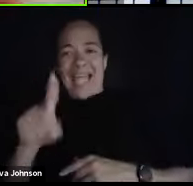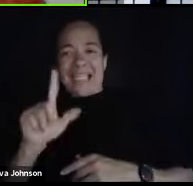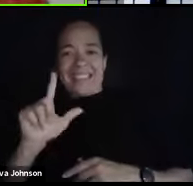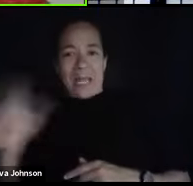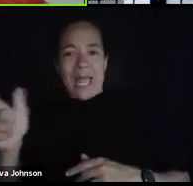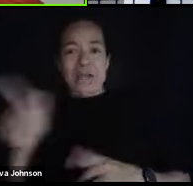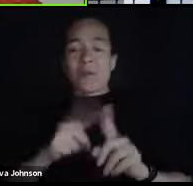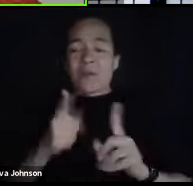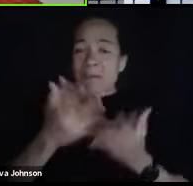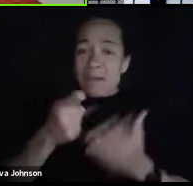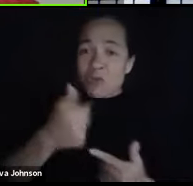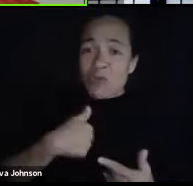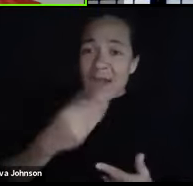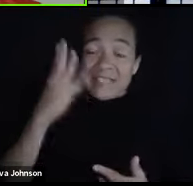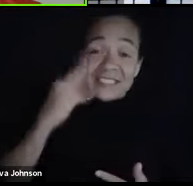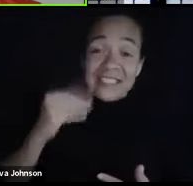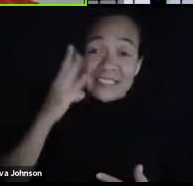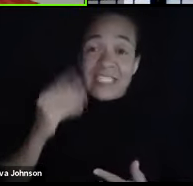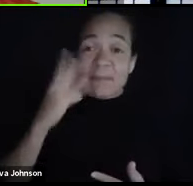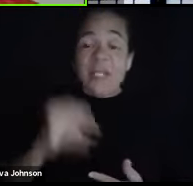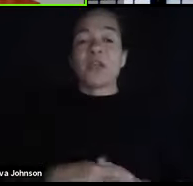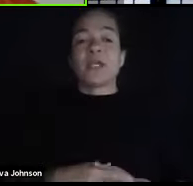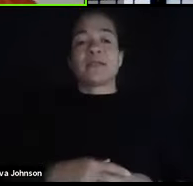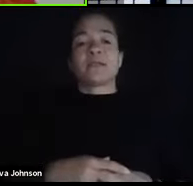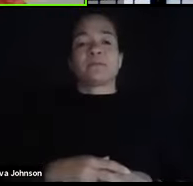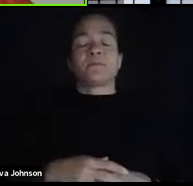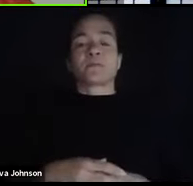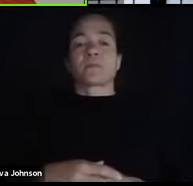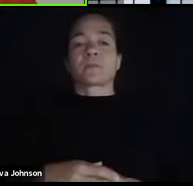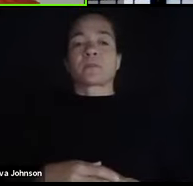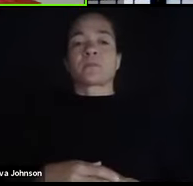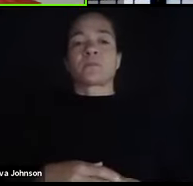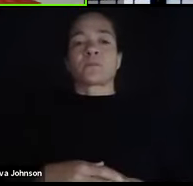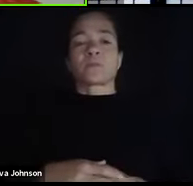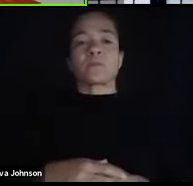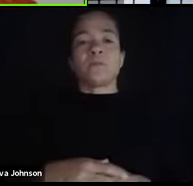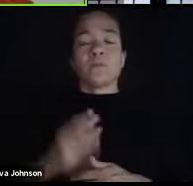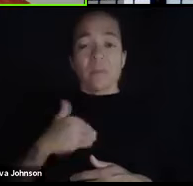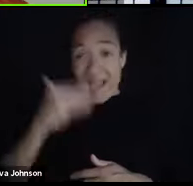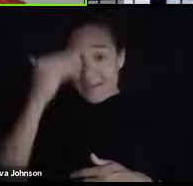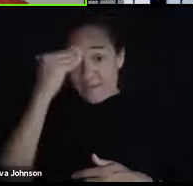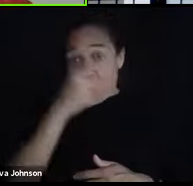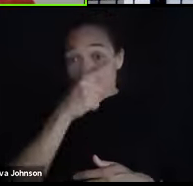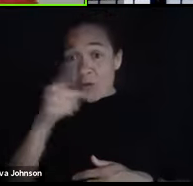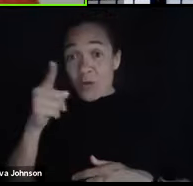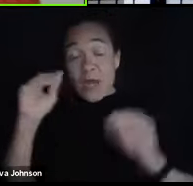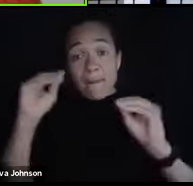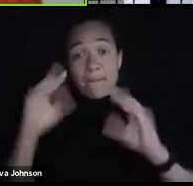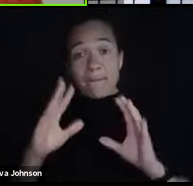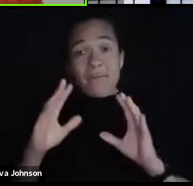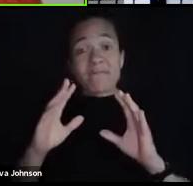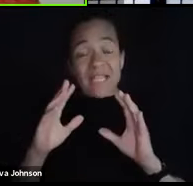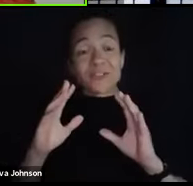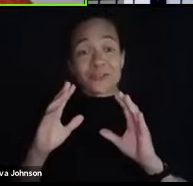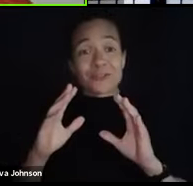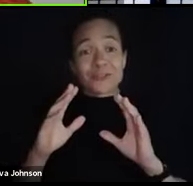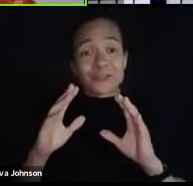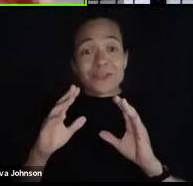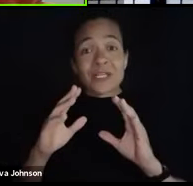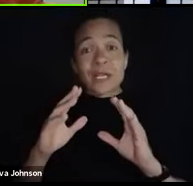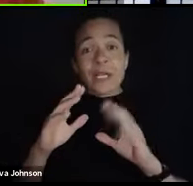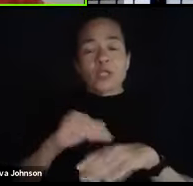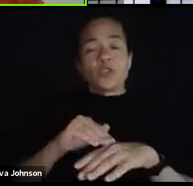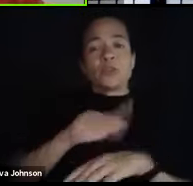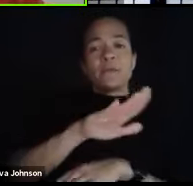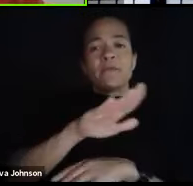have any experience with this, you're more than welcome to kind of chime in. But I've known professors to reach out to refer students to the writing center or to